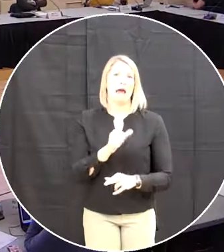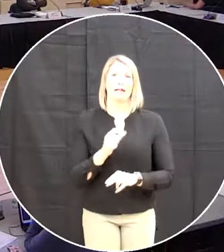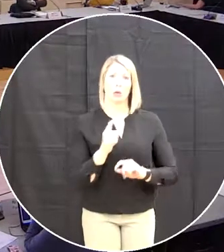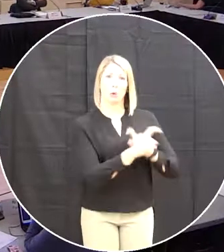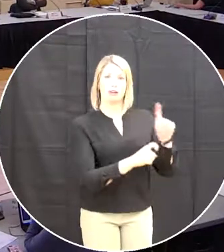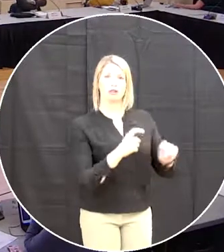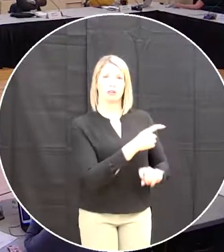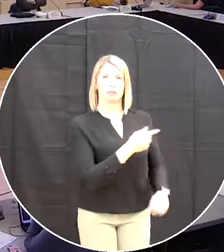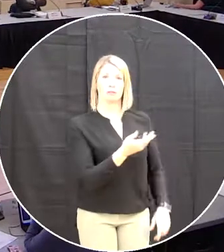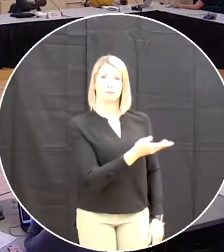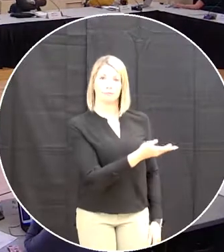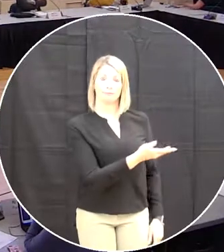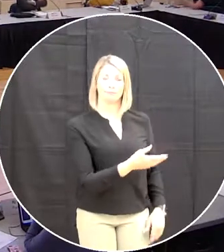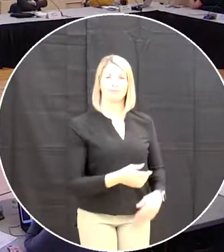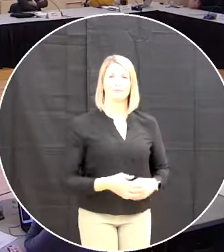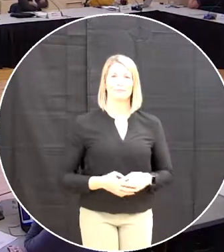eric